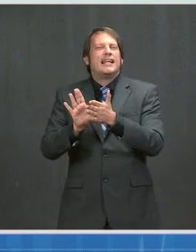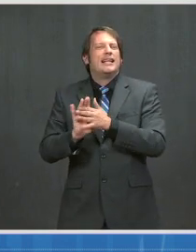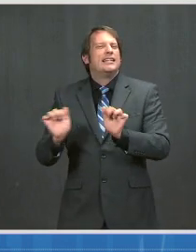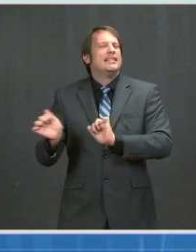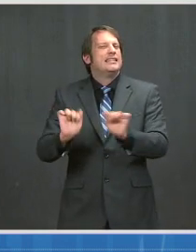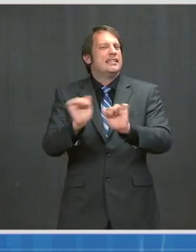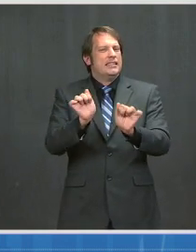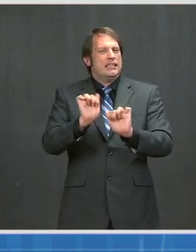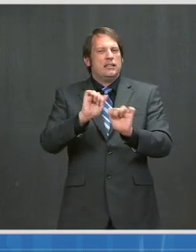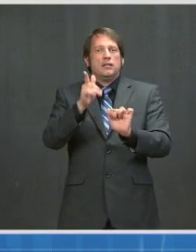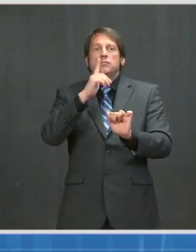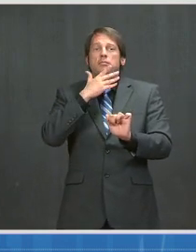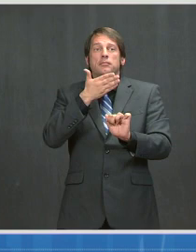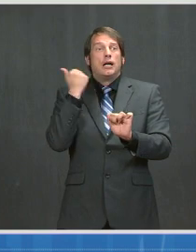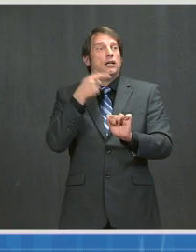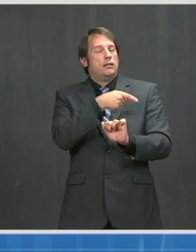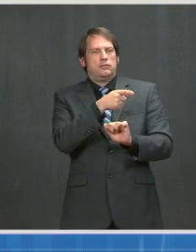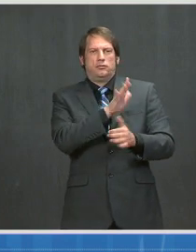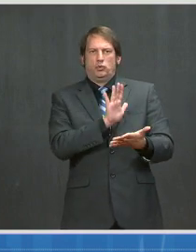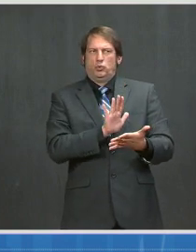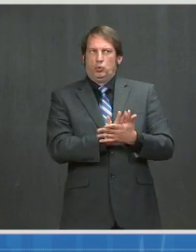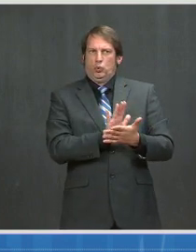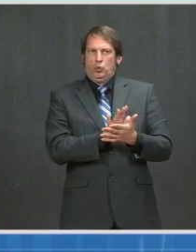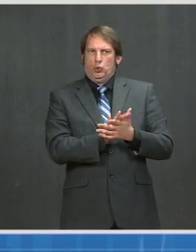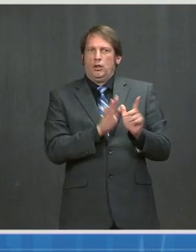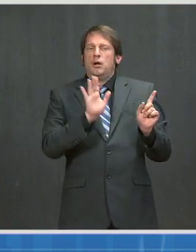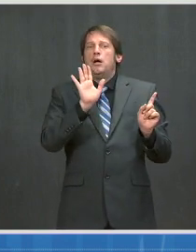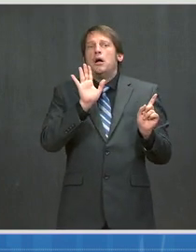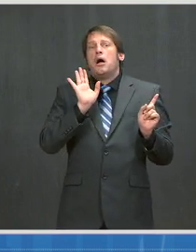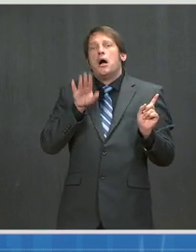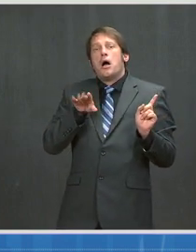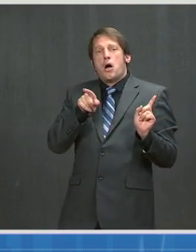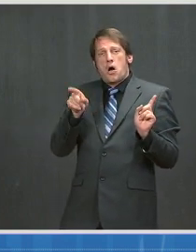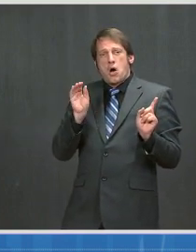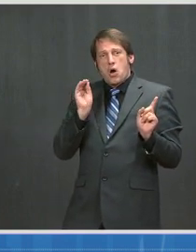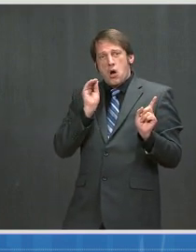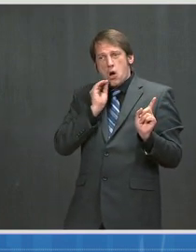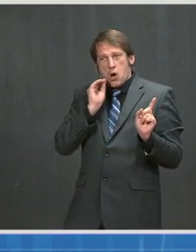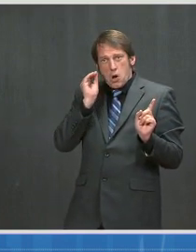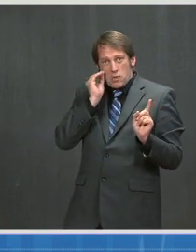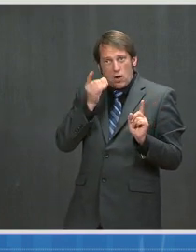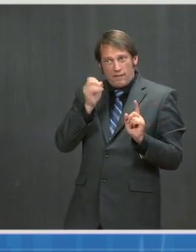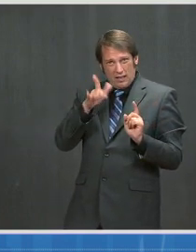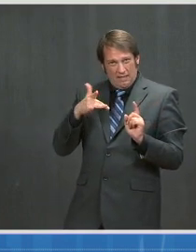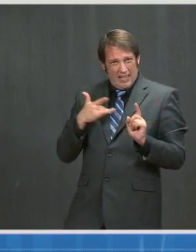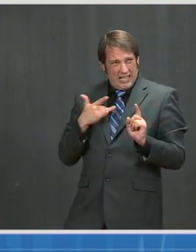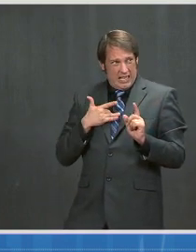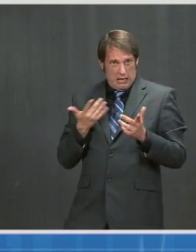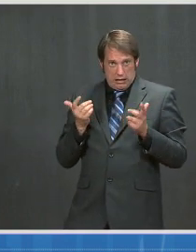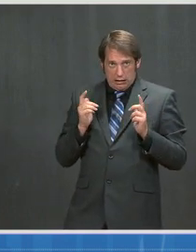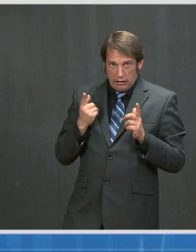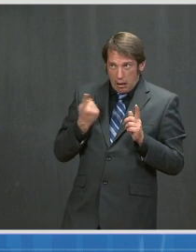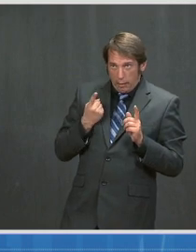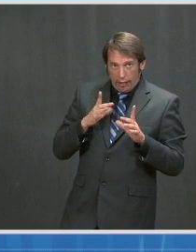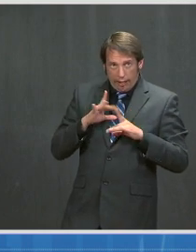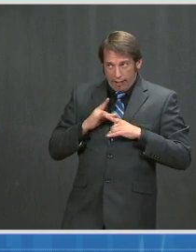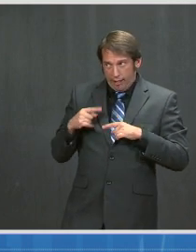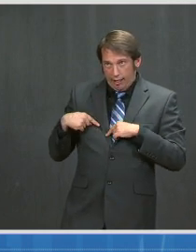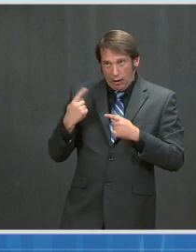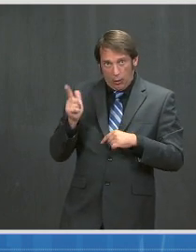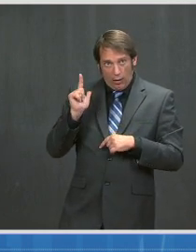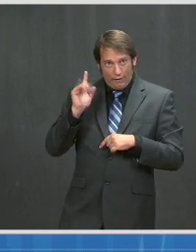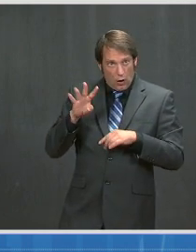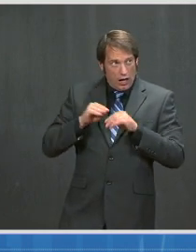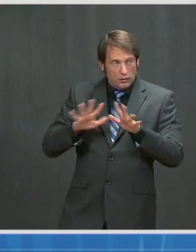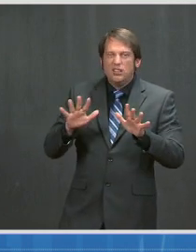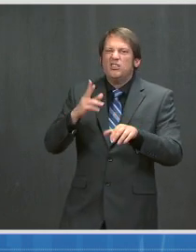where there has been a suspected or confirmed case of COVID-19 within the last 24 hours. Also, in